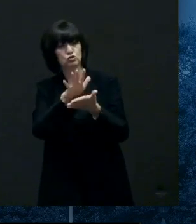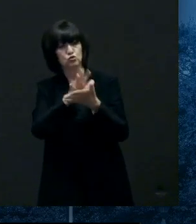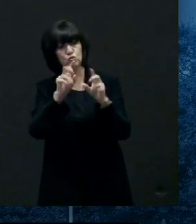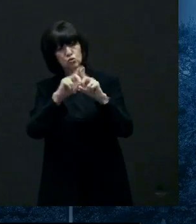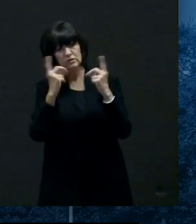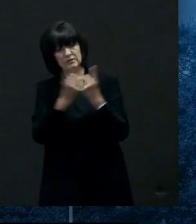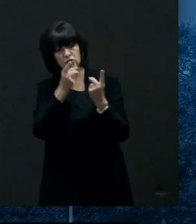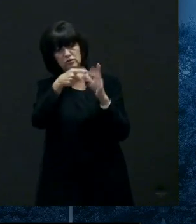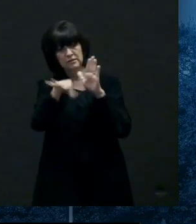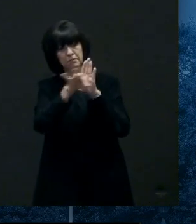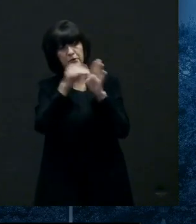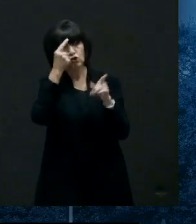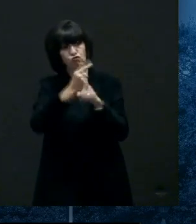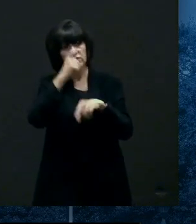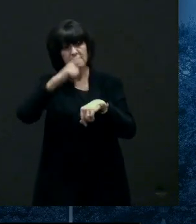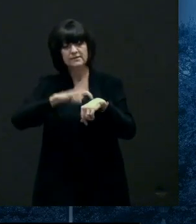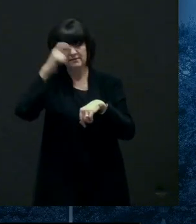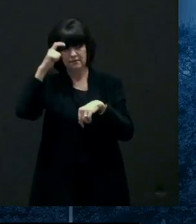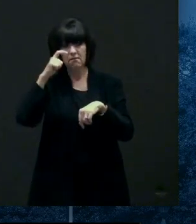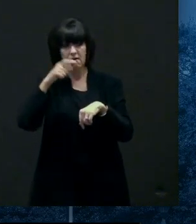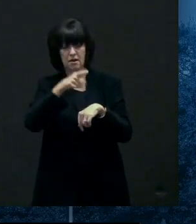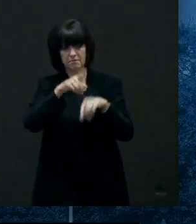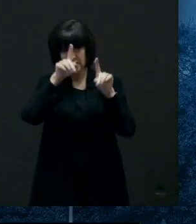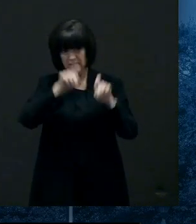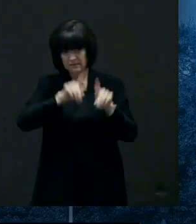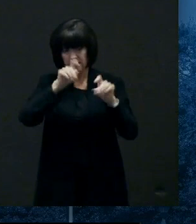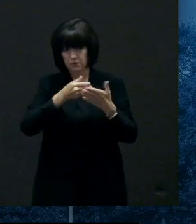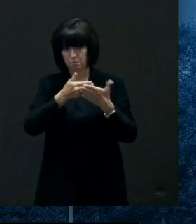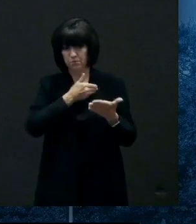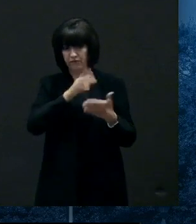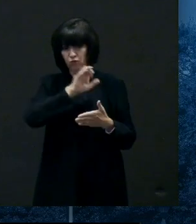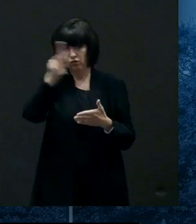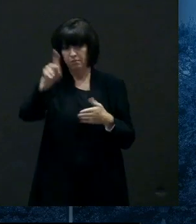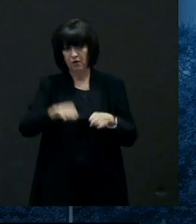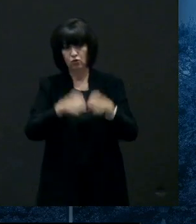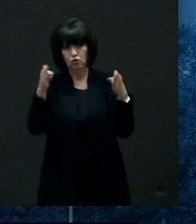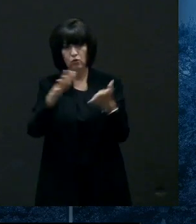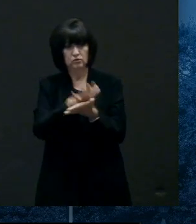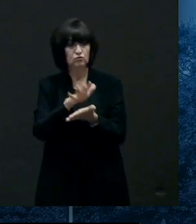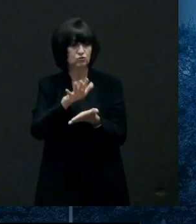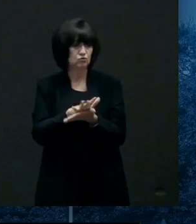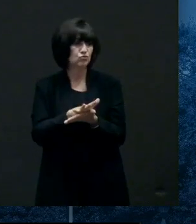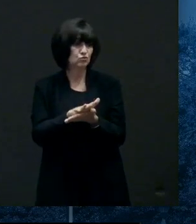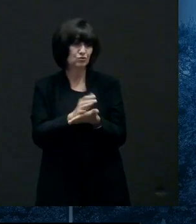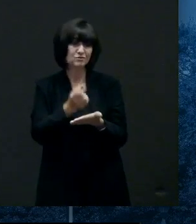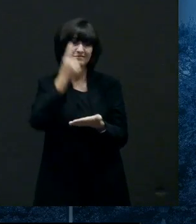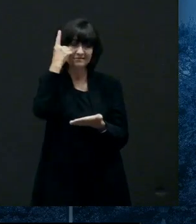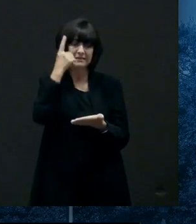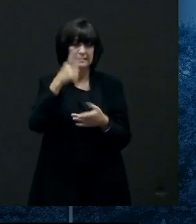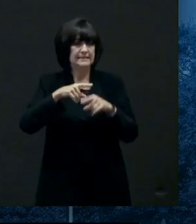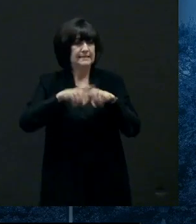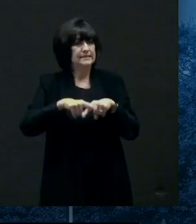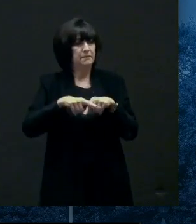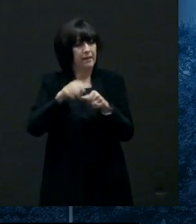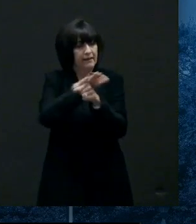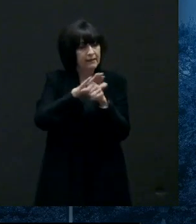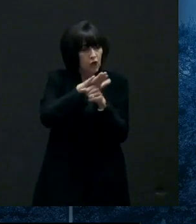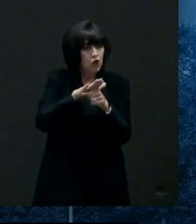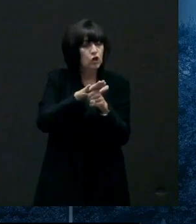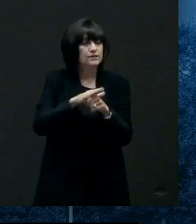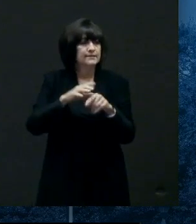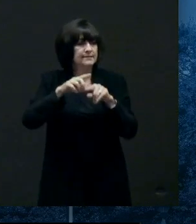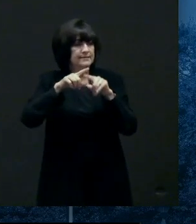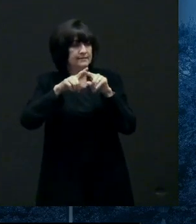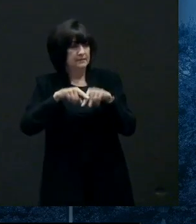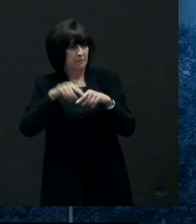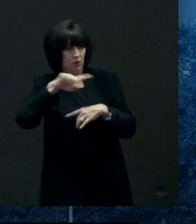for that school district as they go back so it's a uh you know a map and a logistical lift to make sure we're effective but uh you know the